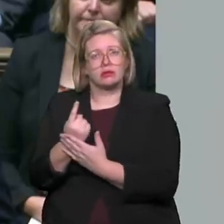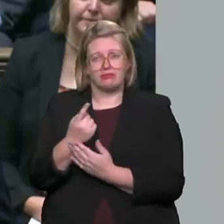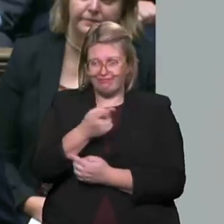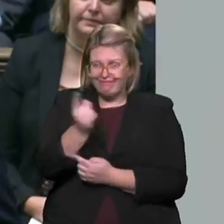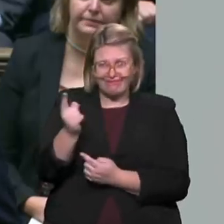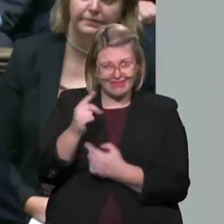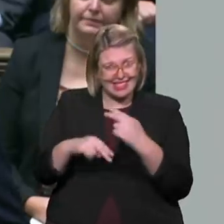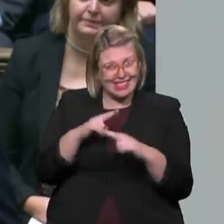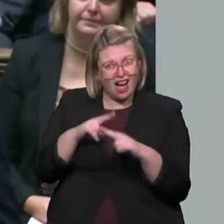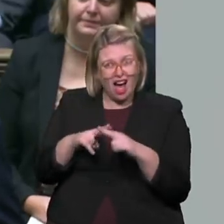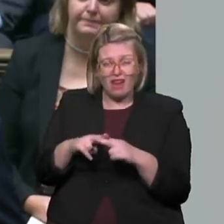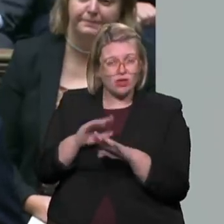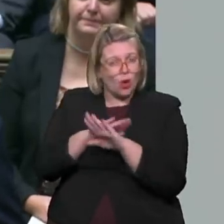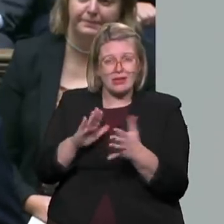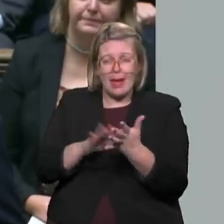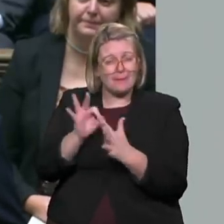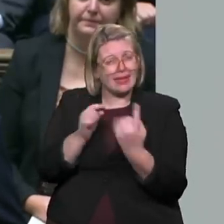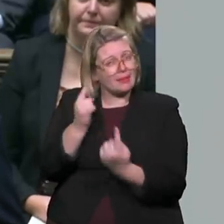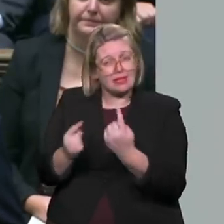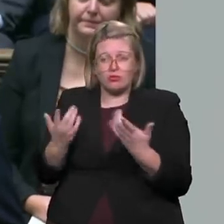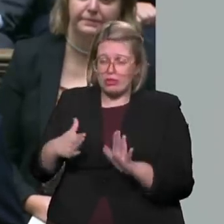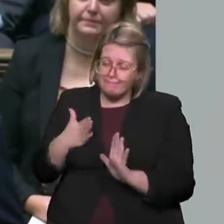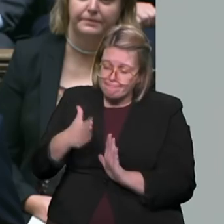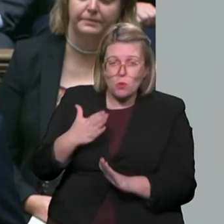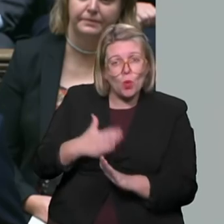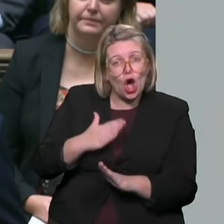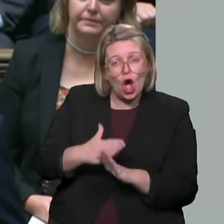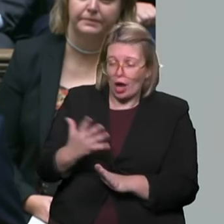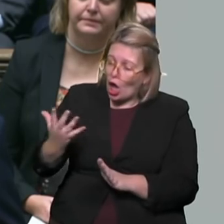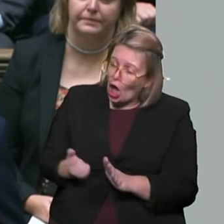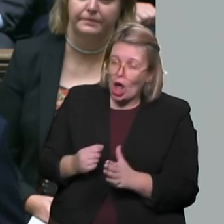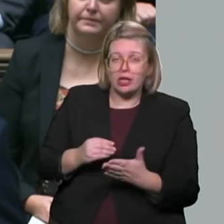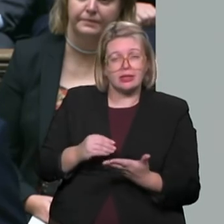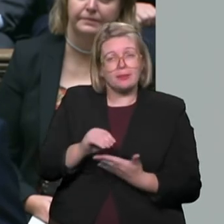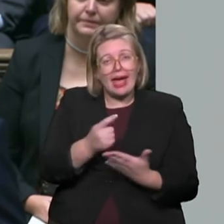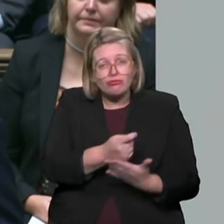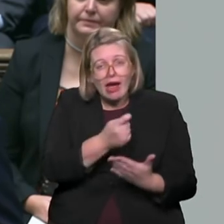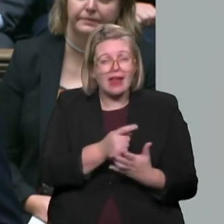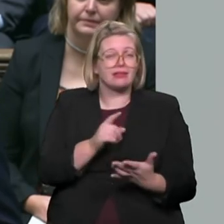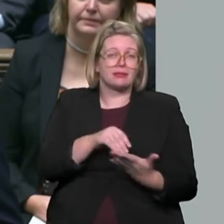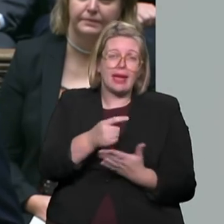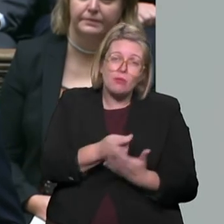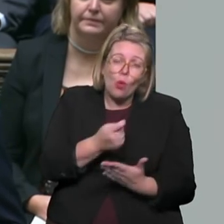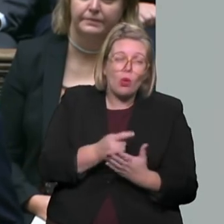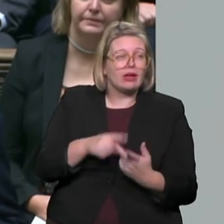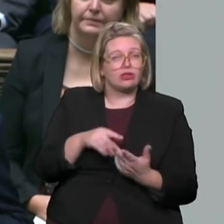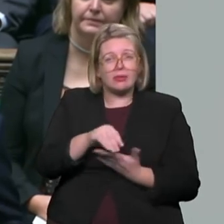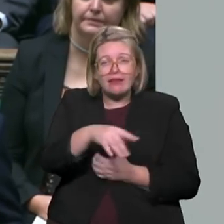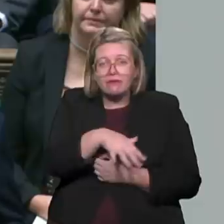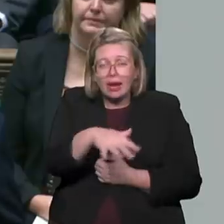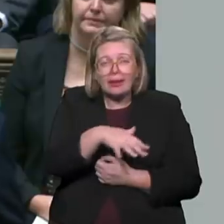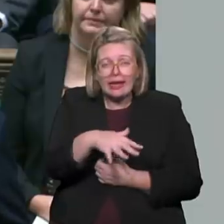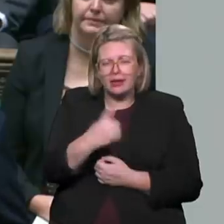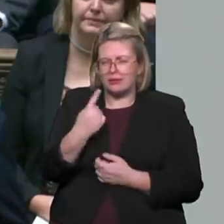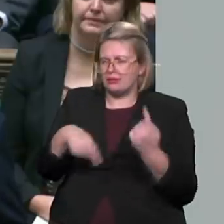citizens, simply trying to earn a living, to put food on the table and pay for their rent or their mortgage. Yet they are